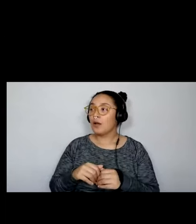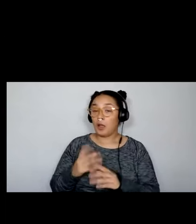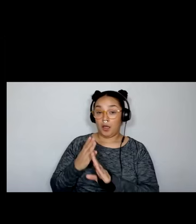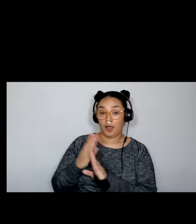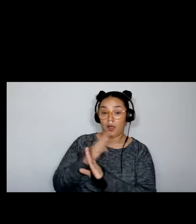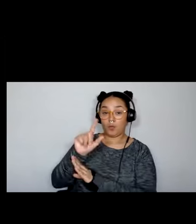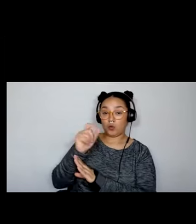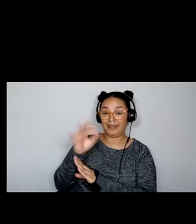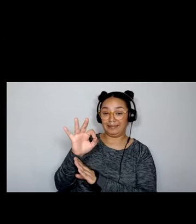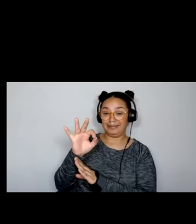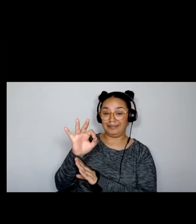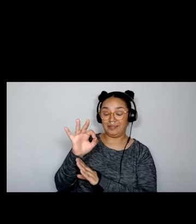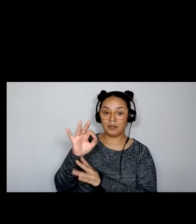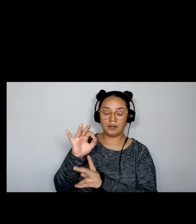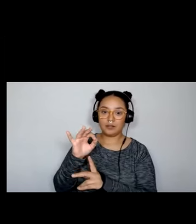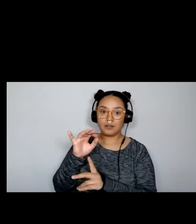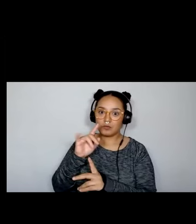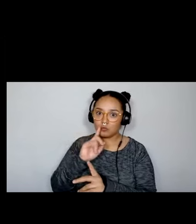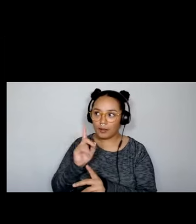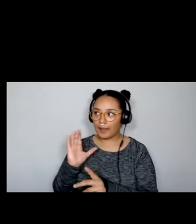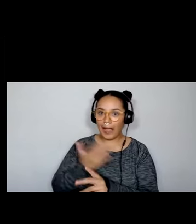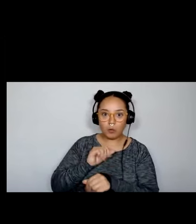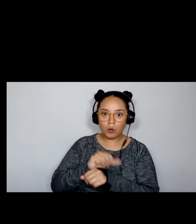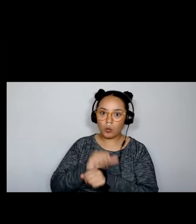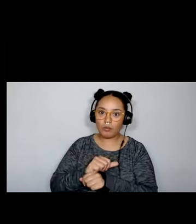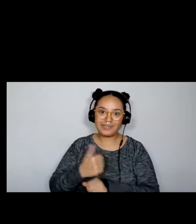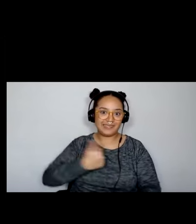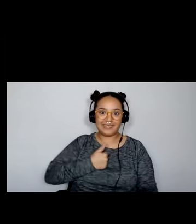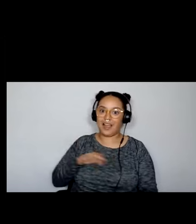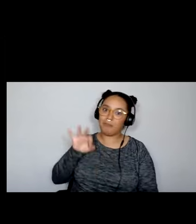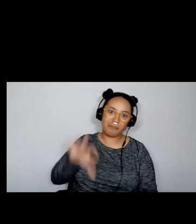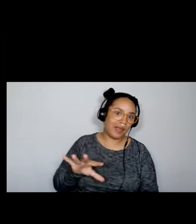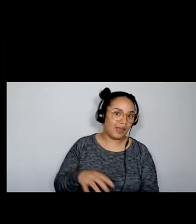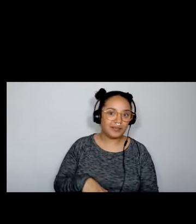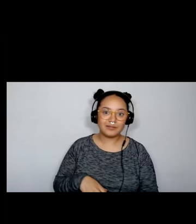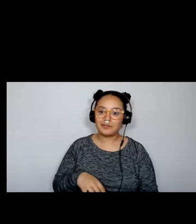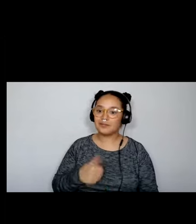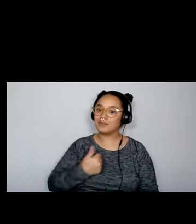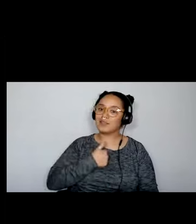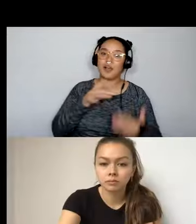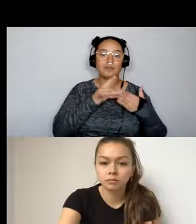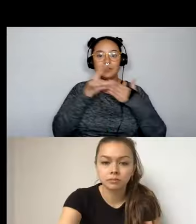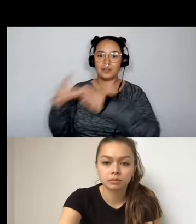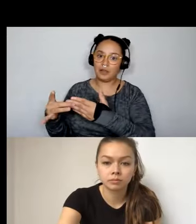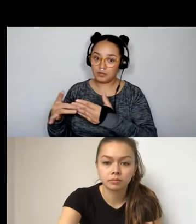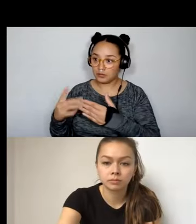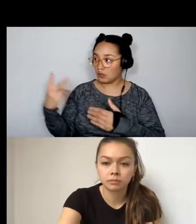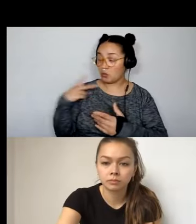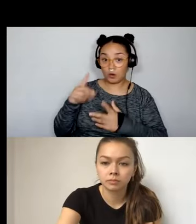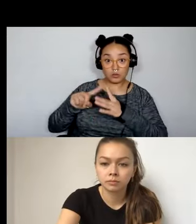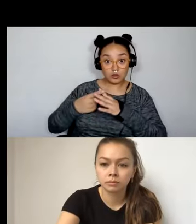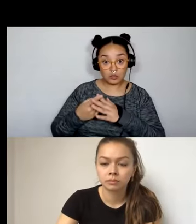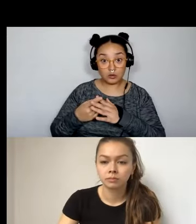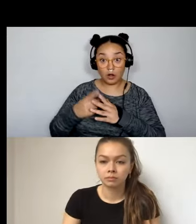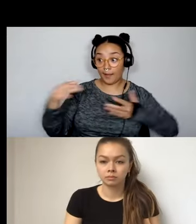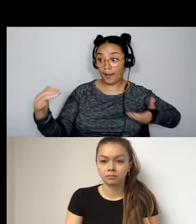uh, you know, really all our work was self-funded, uh, it was self-directed. So when we started, you know, working with Toronto and arts